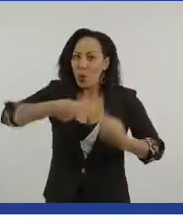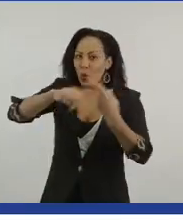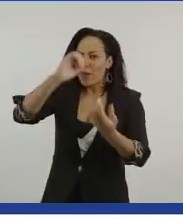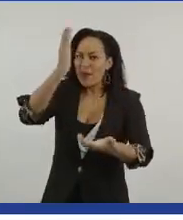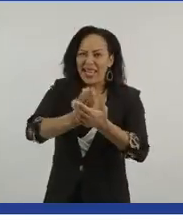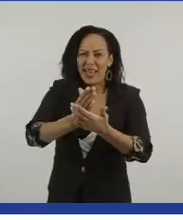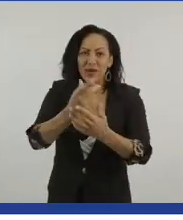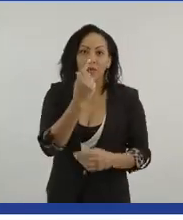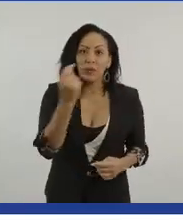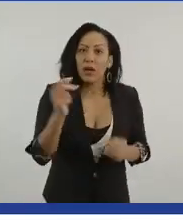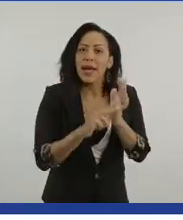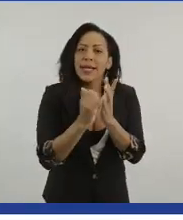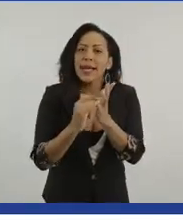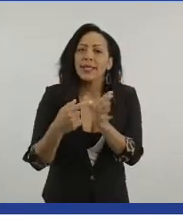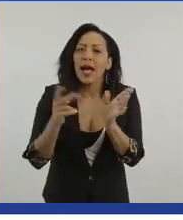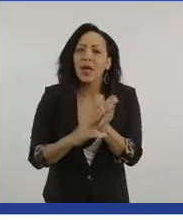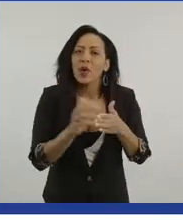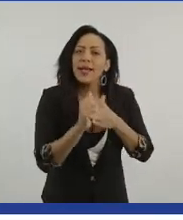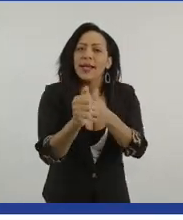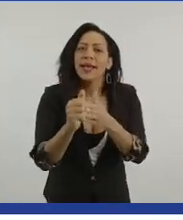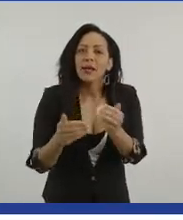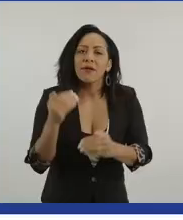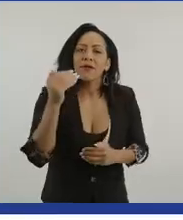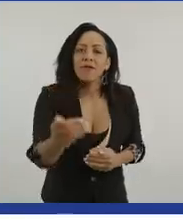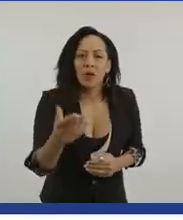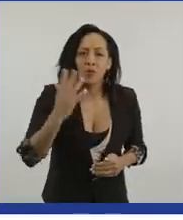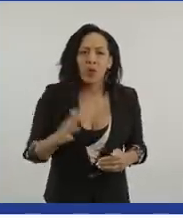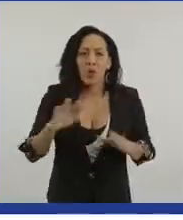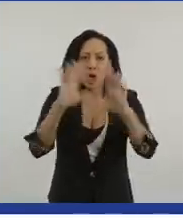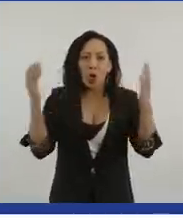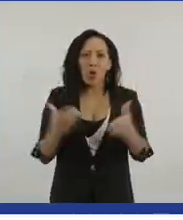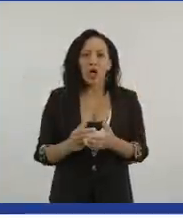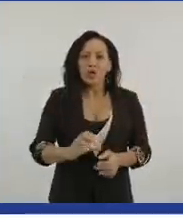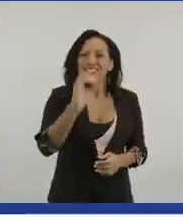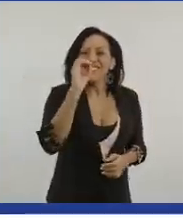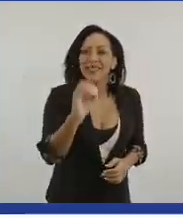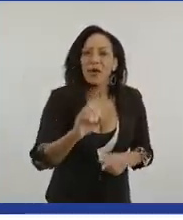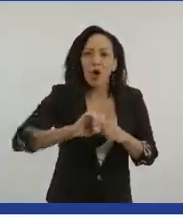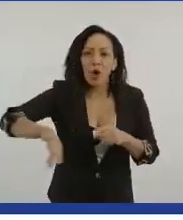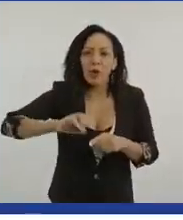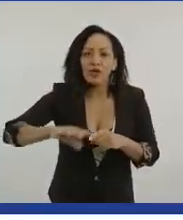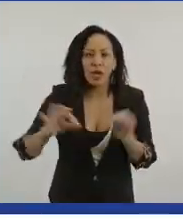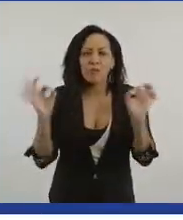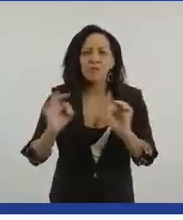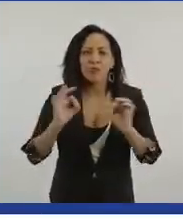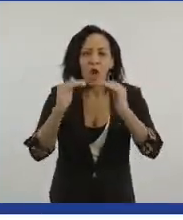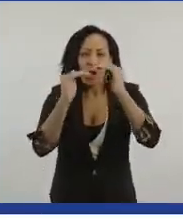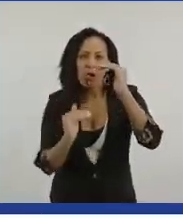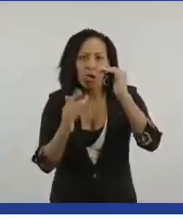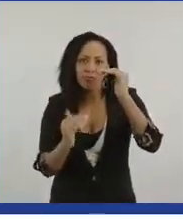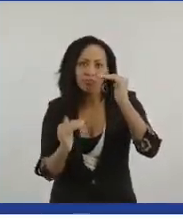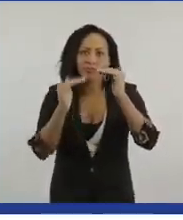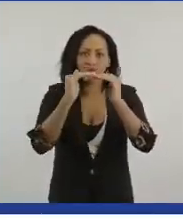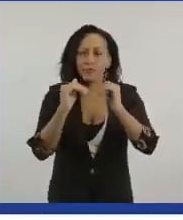At Nissan, we're leading from the front to create a world with zero emissions and zero inequalities, using our technology, resources and